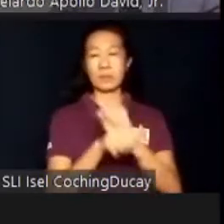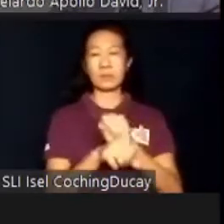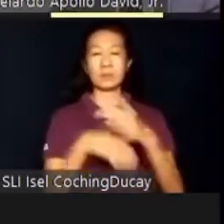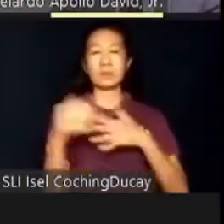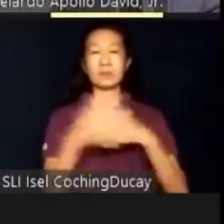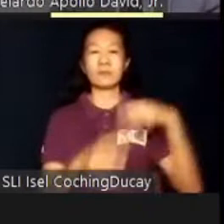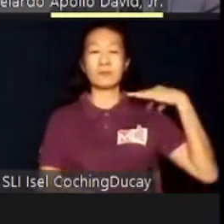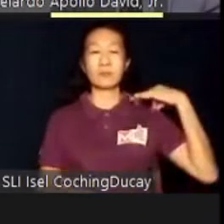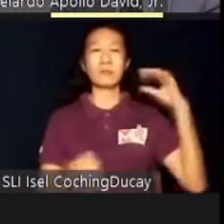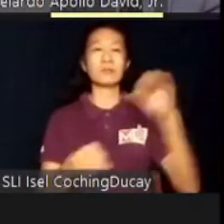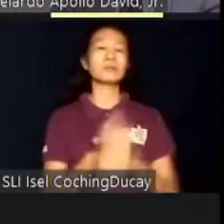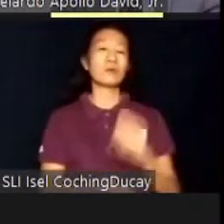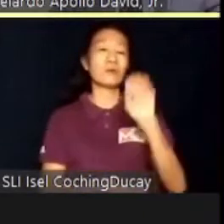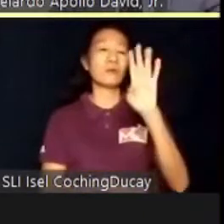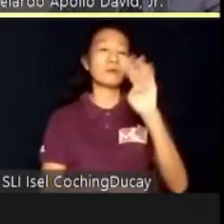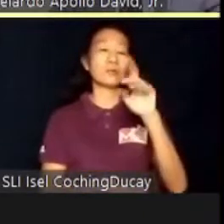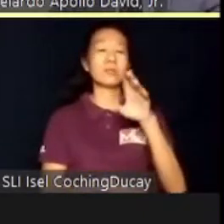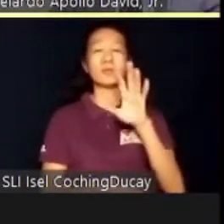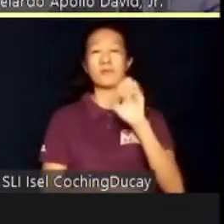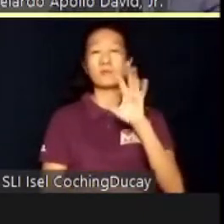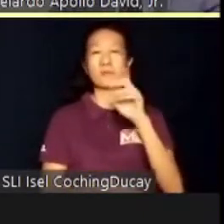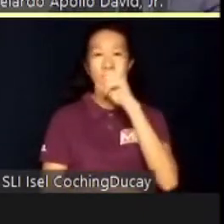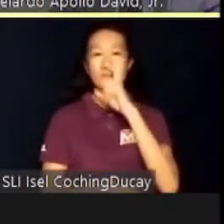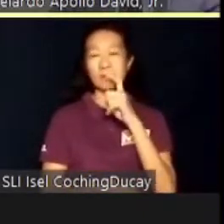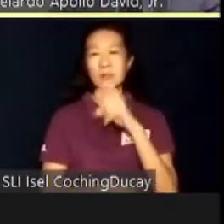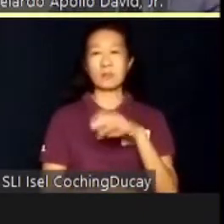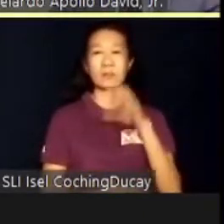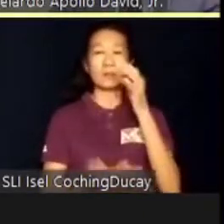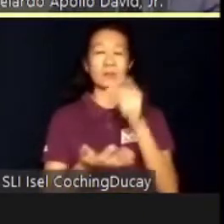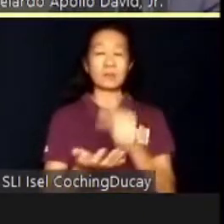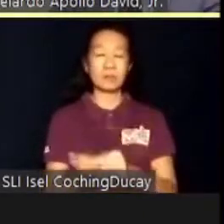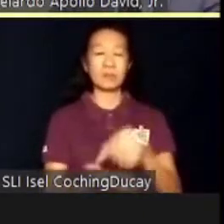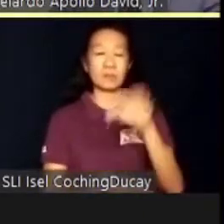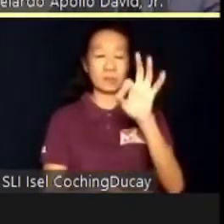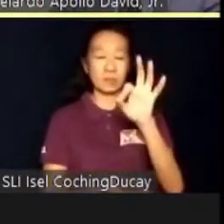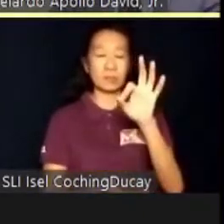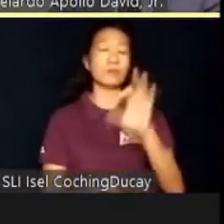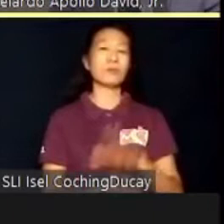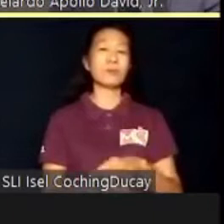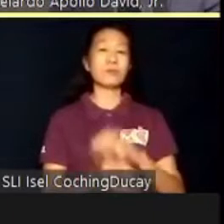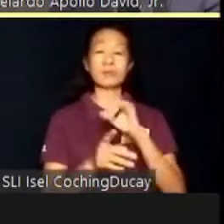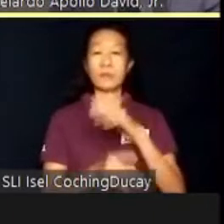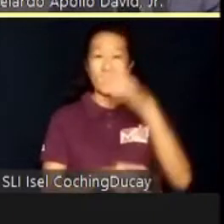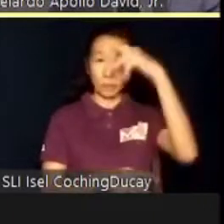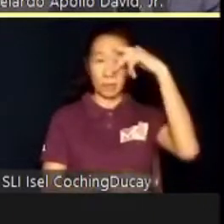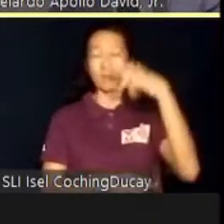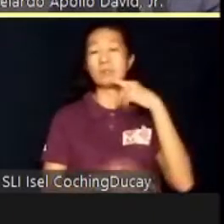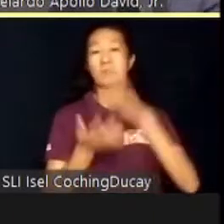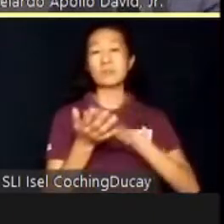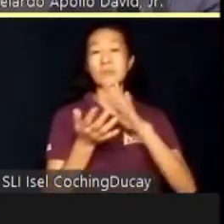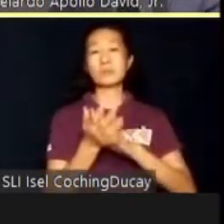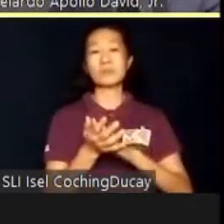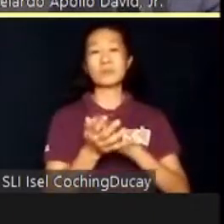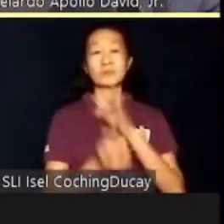At 14 years old, which is around grade 9 or junior high, parents and the school must formally sit down